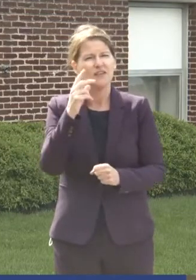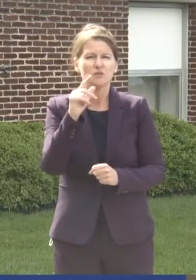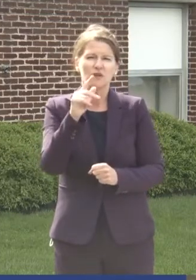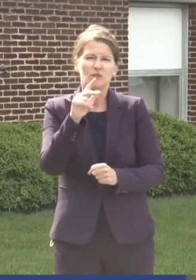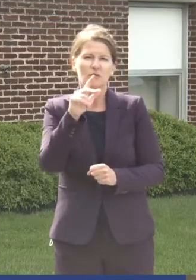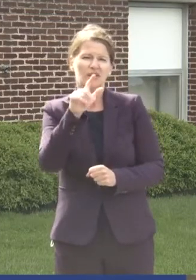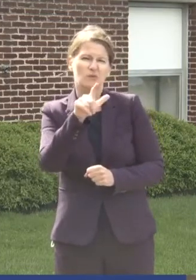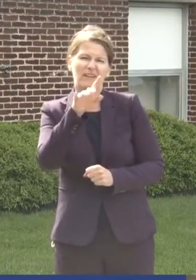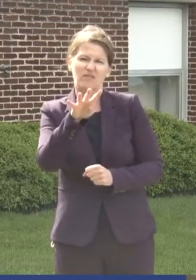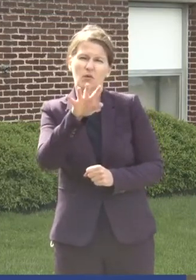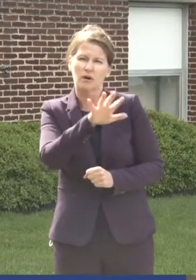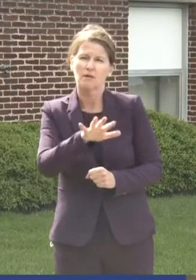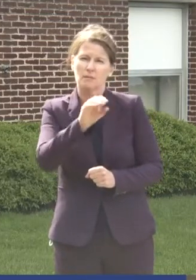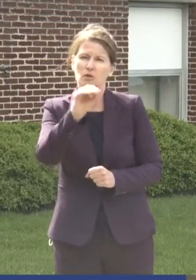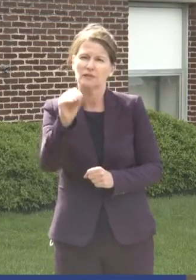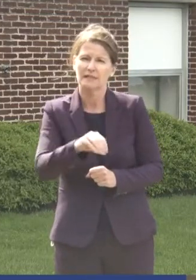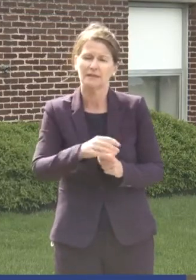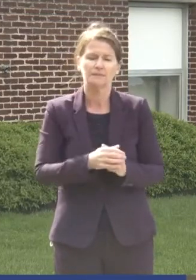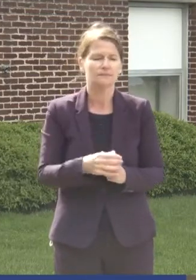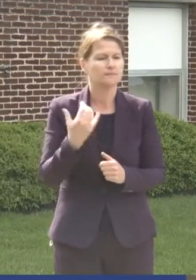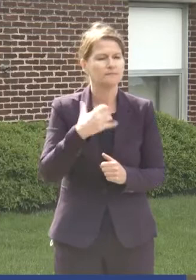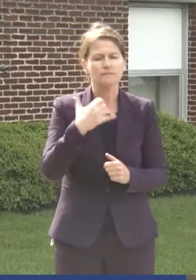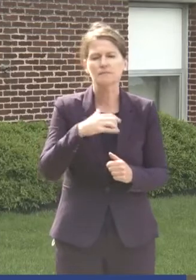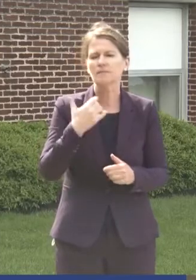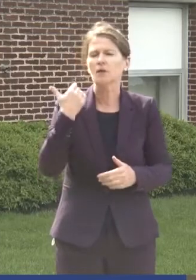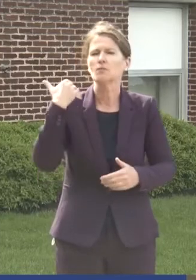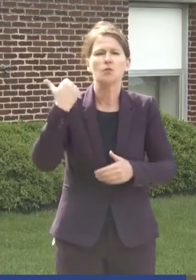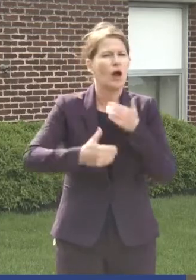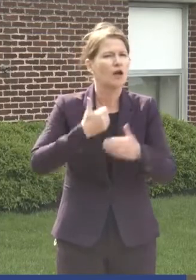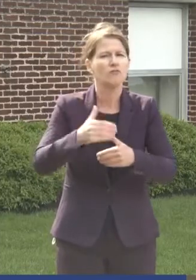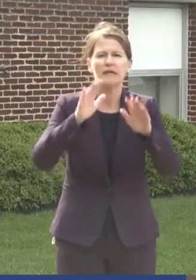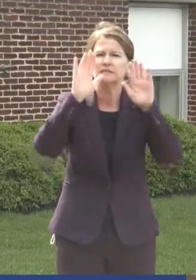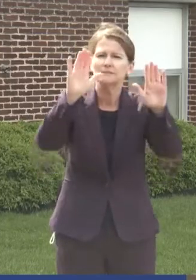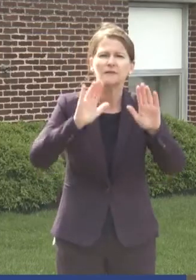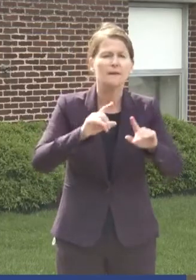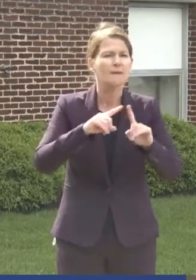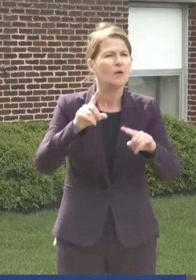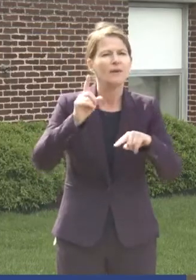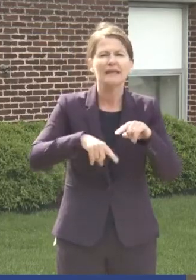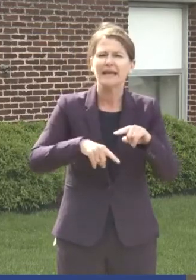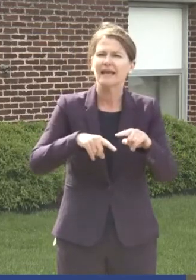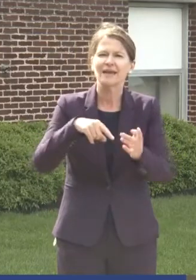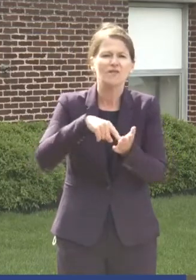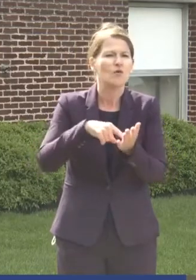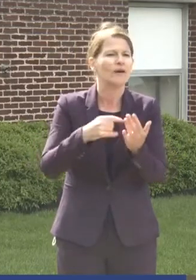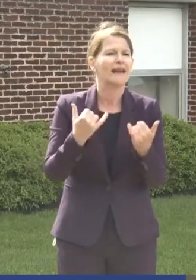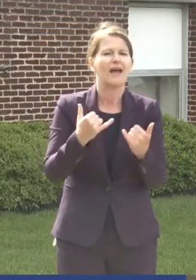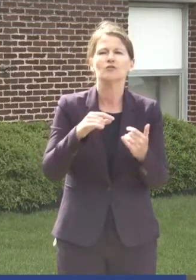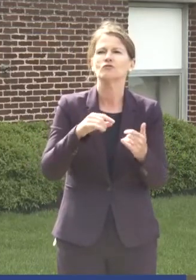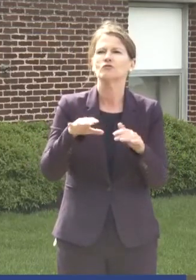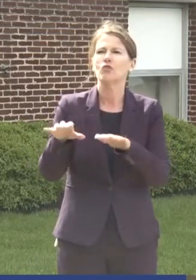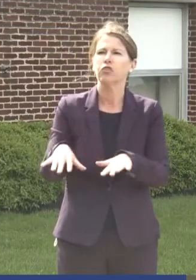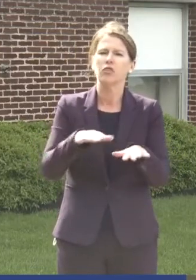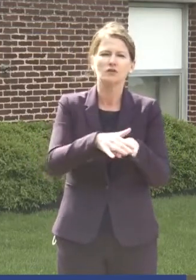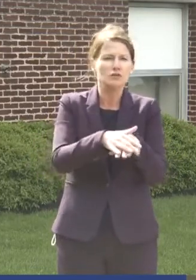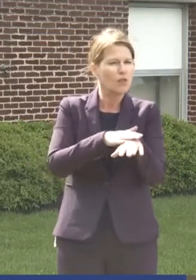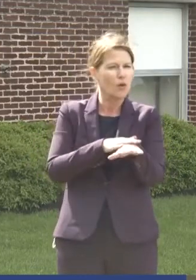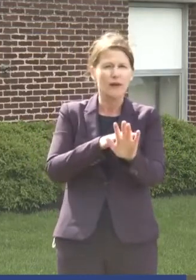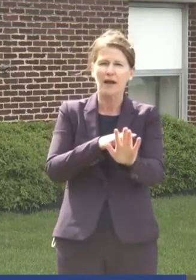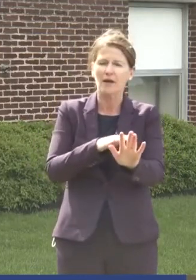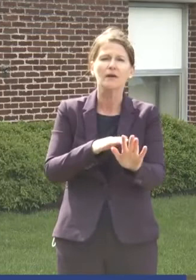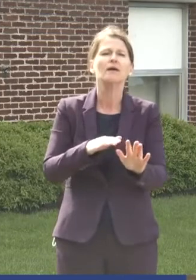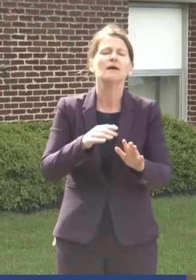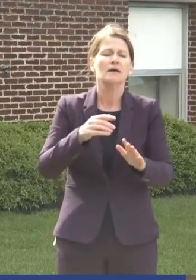or 24%. So this is great progress, but we can't afford to take our foot off the gas pedal. And that's why as supply has